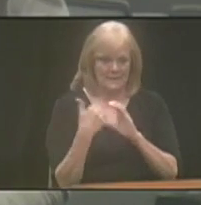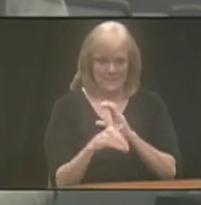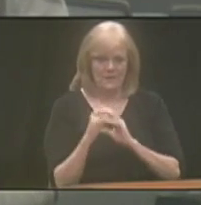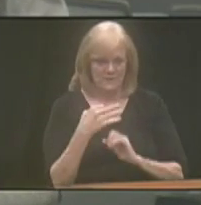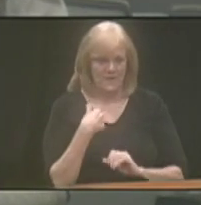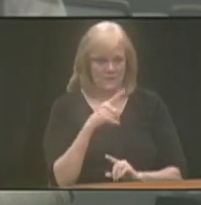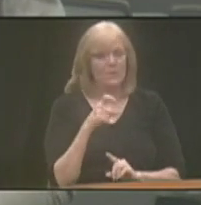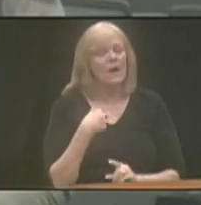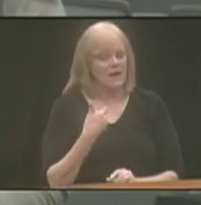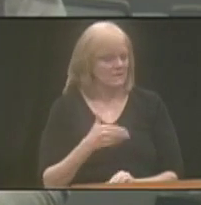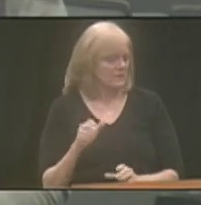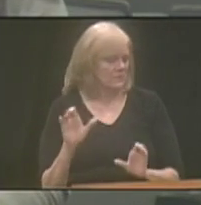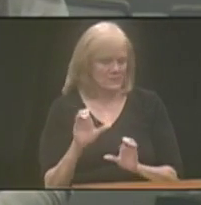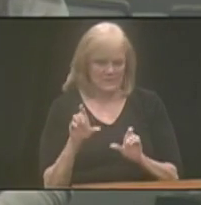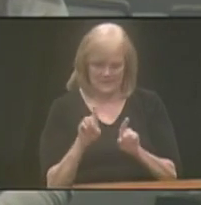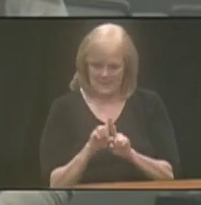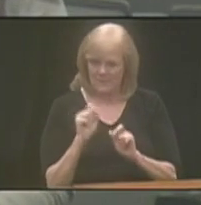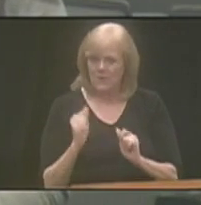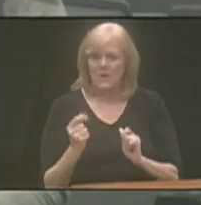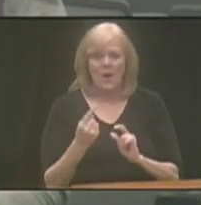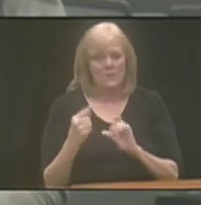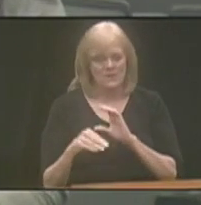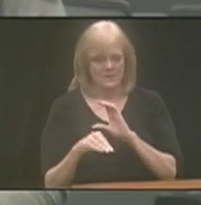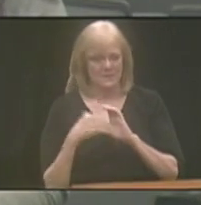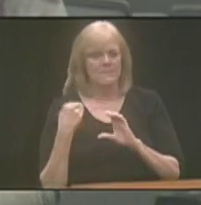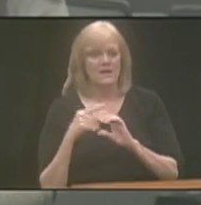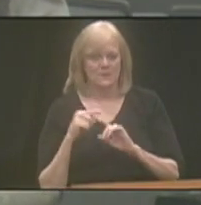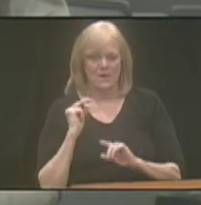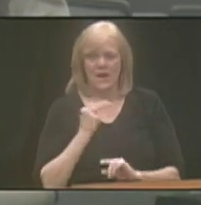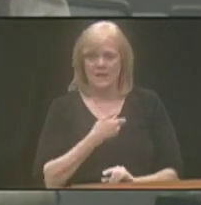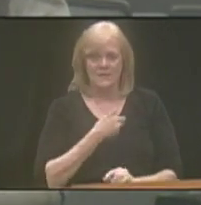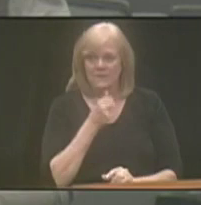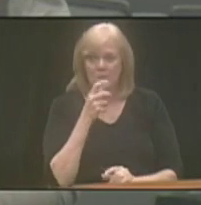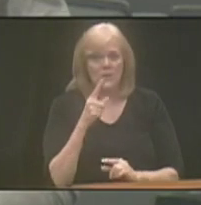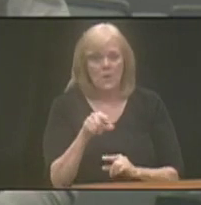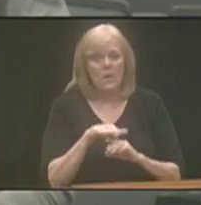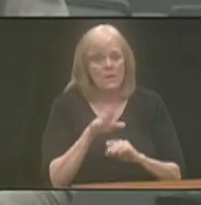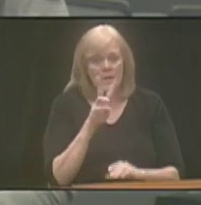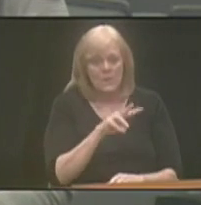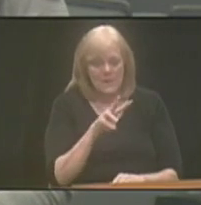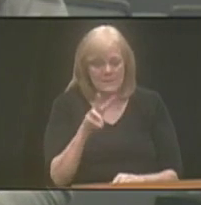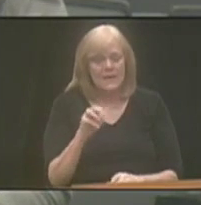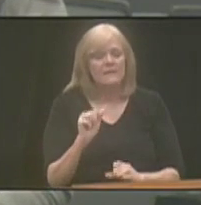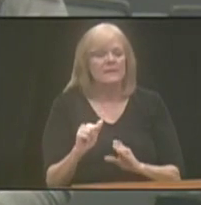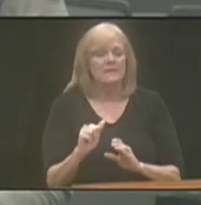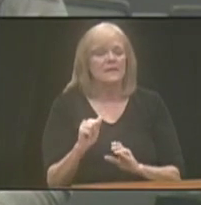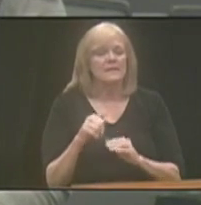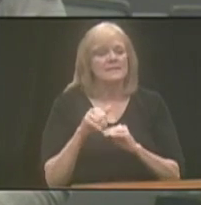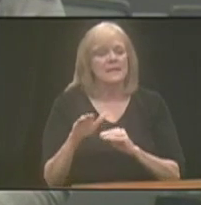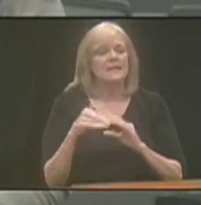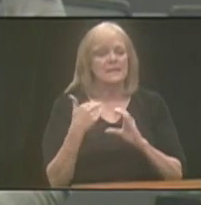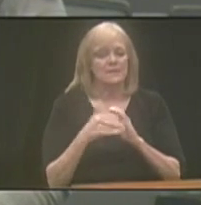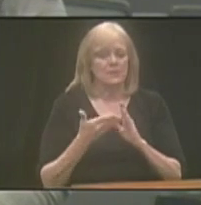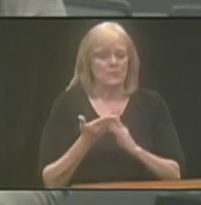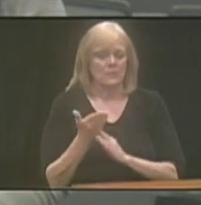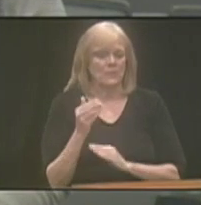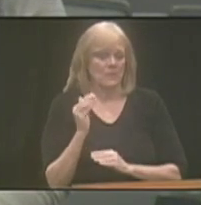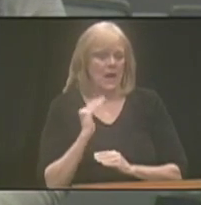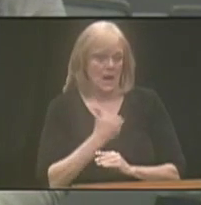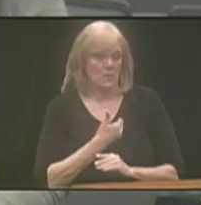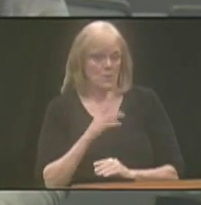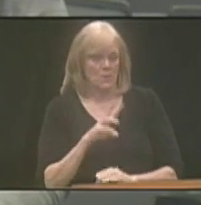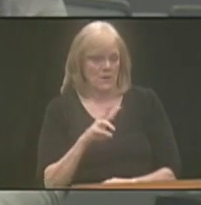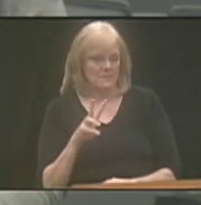questions. I invite them to do the same, and you guys can always funnel them to us. If they don't want to go onto the website, they can send us an email through there as well.